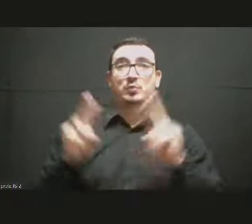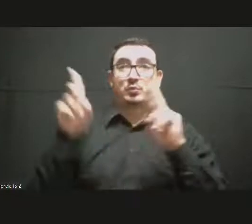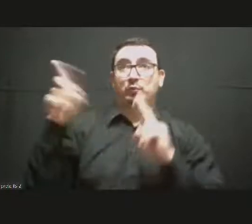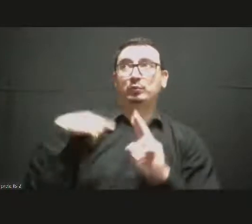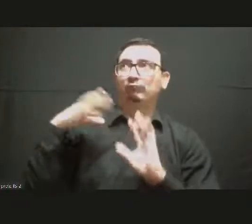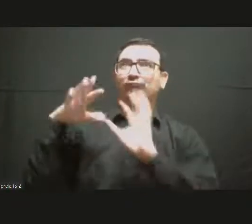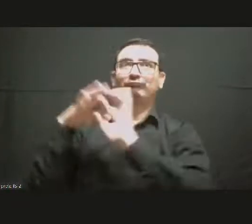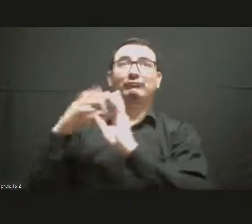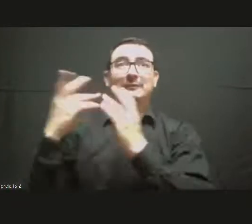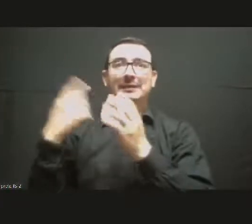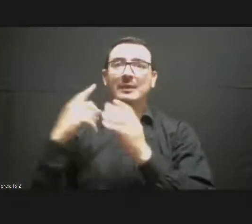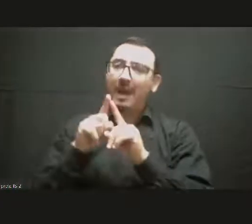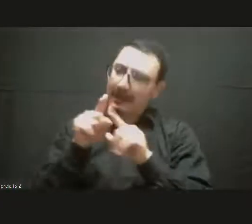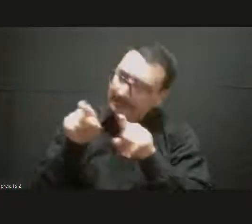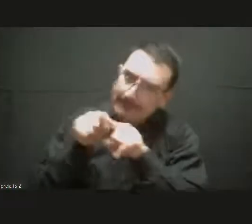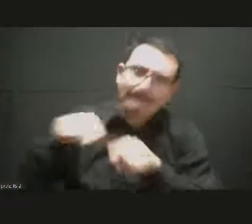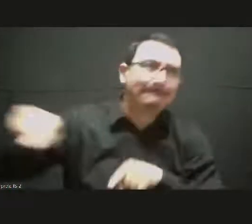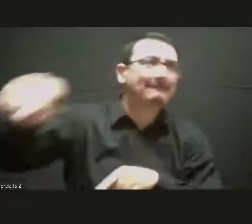to you, Patrick.